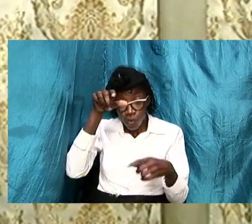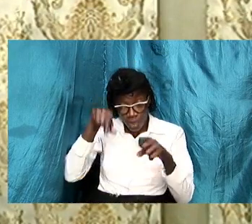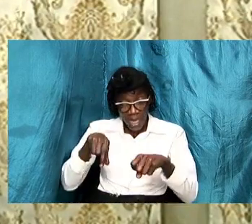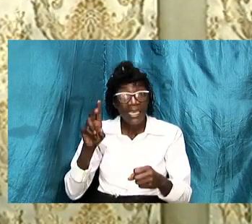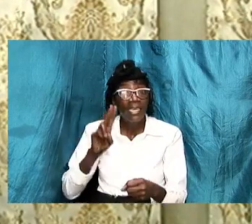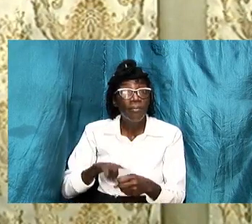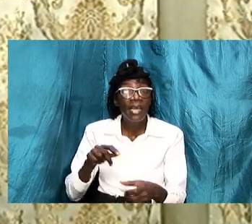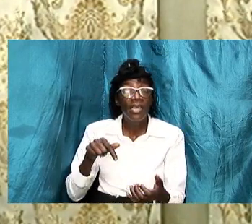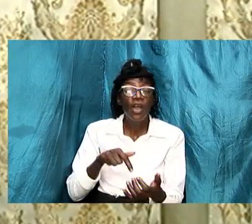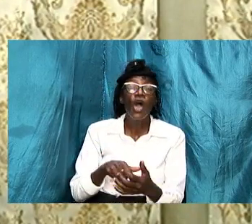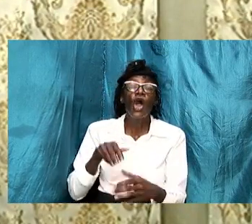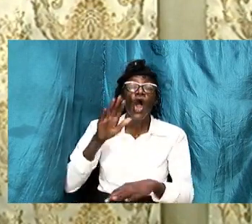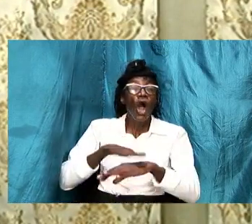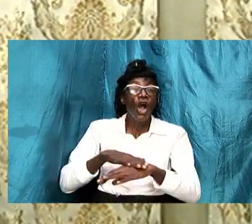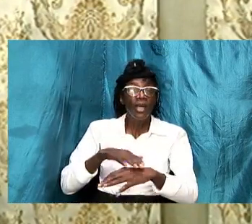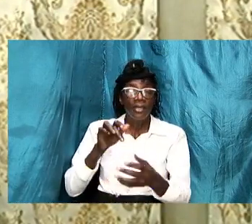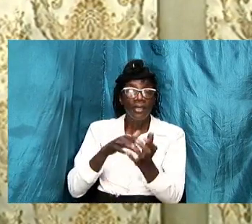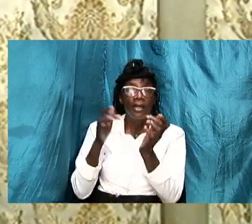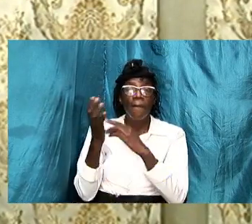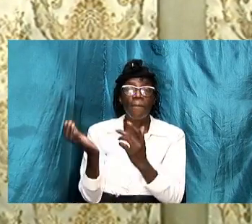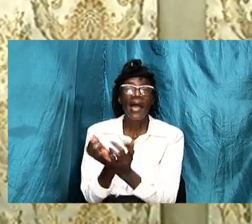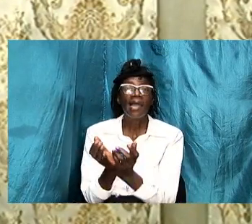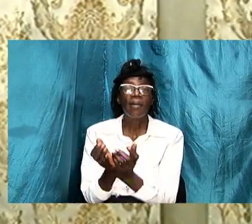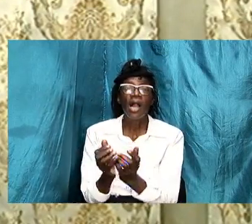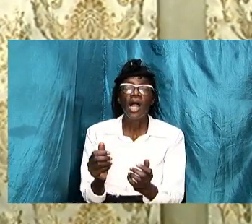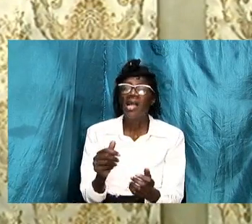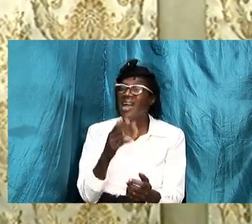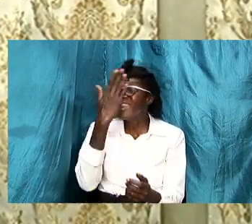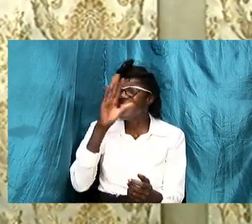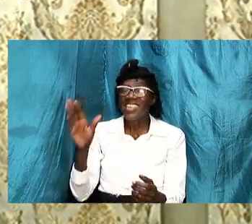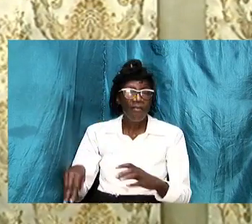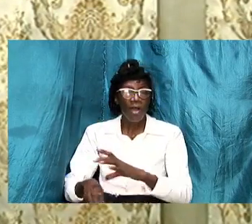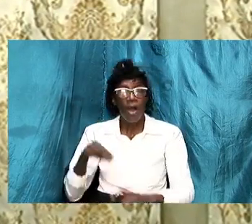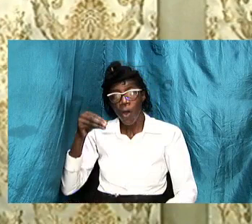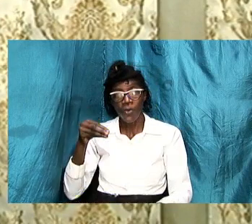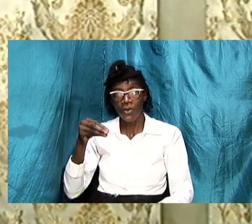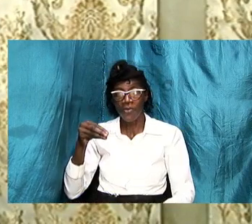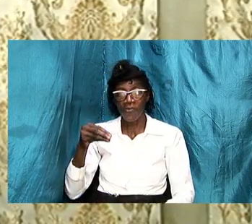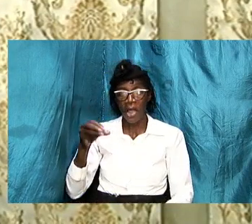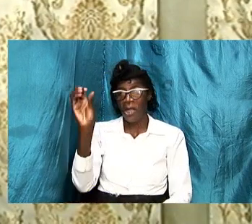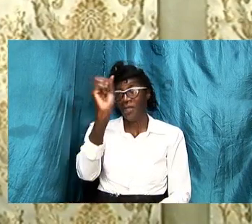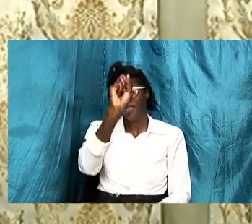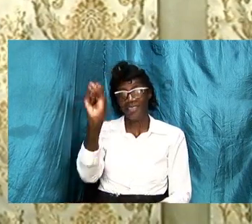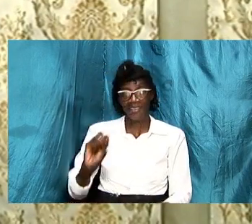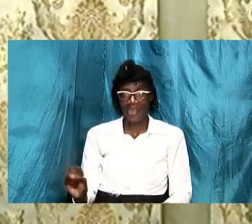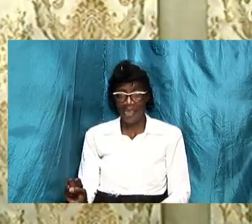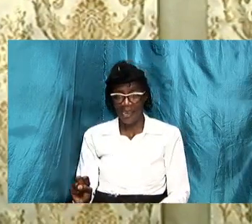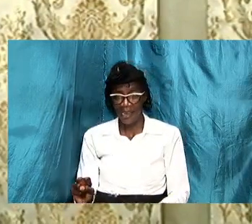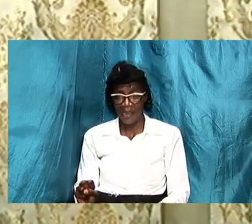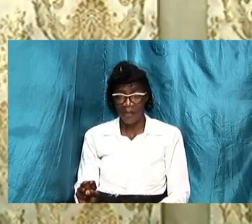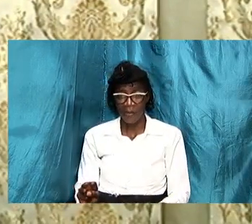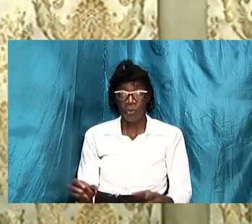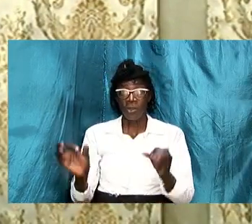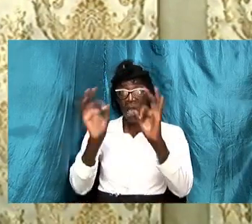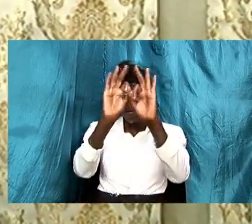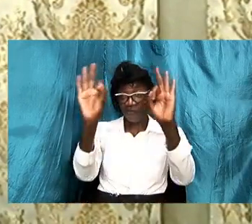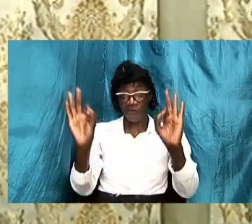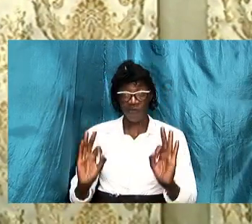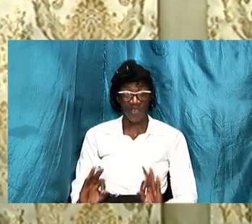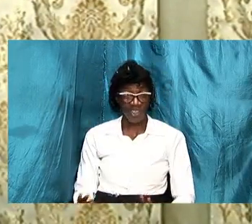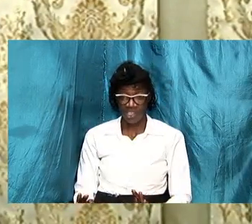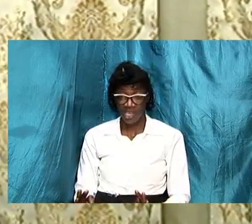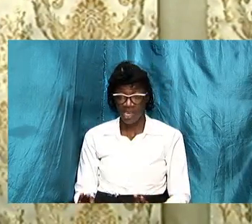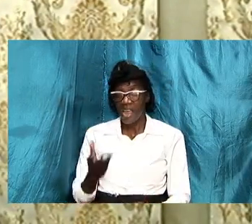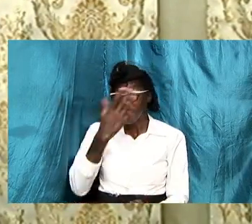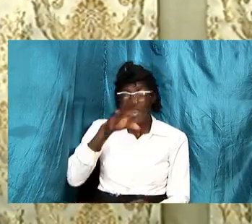depend on the bible it is never out of style it is never out of fashion it will never lose